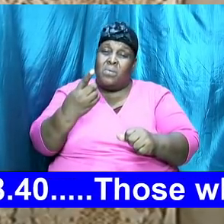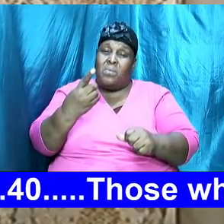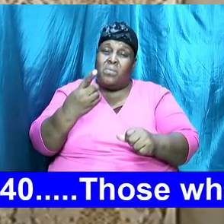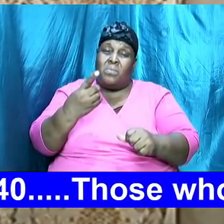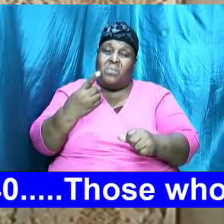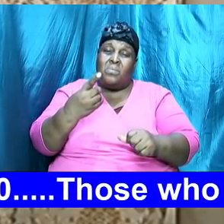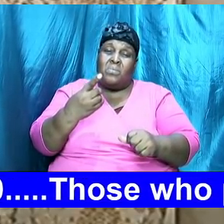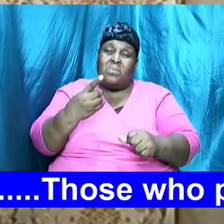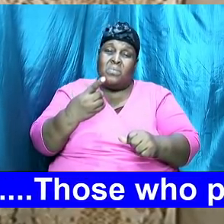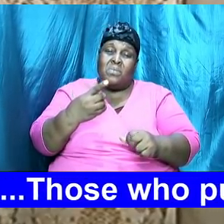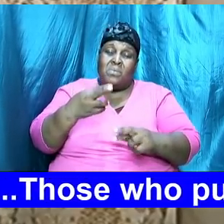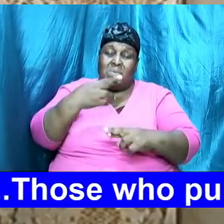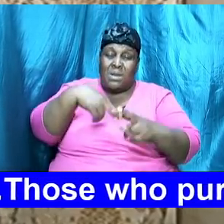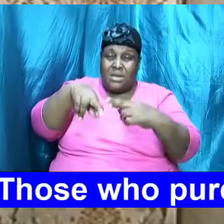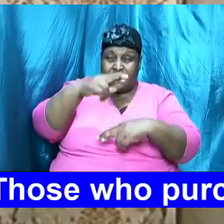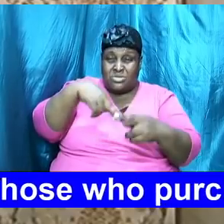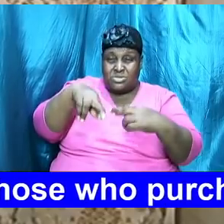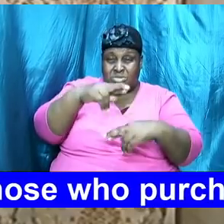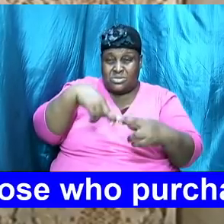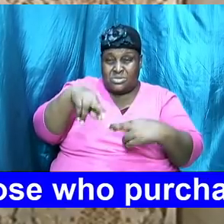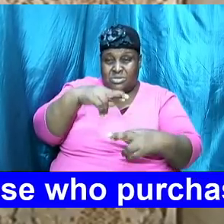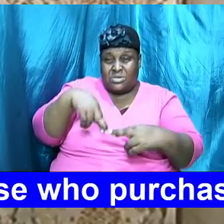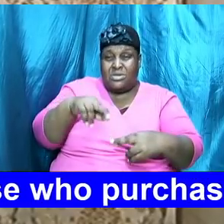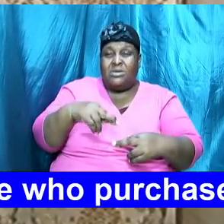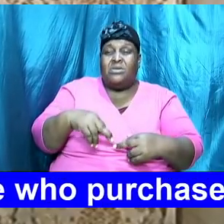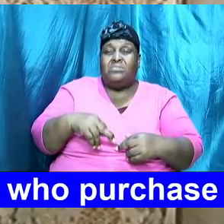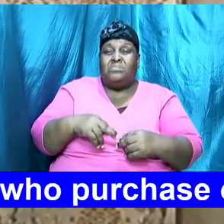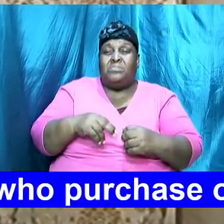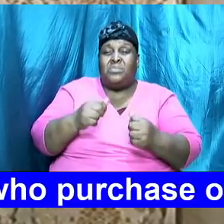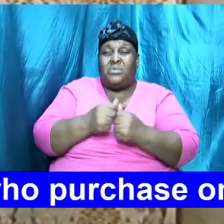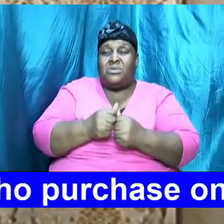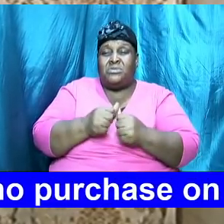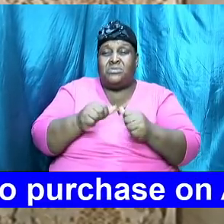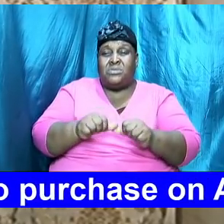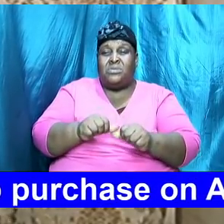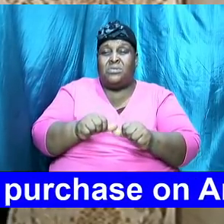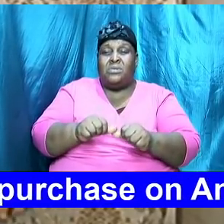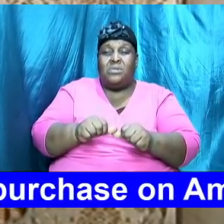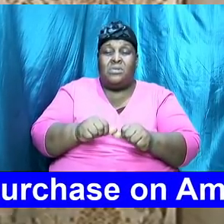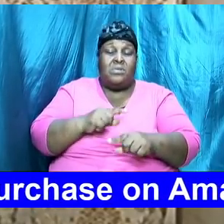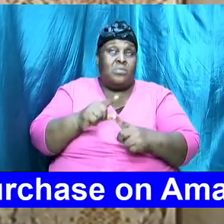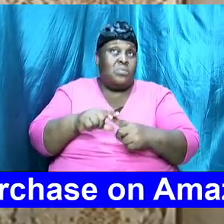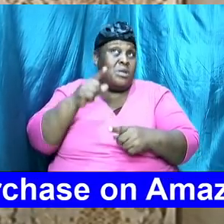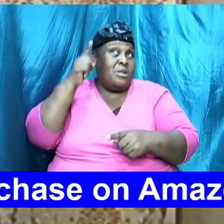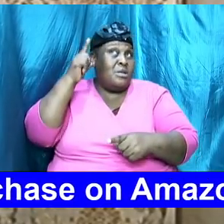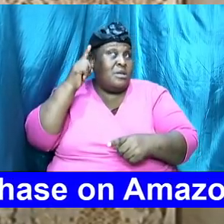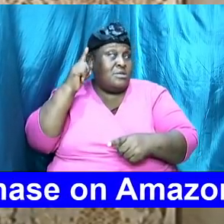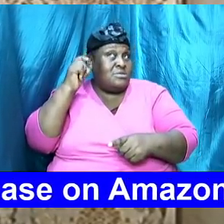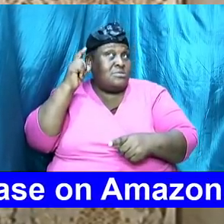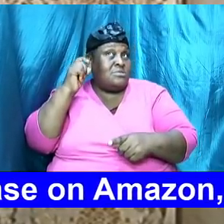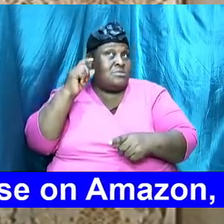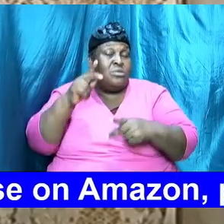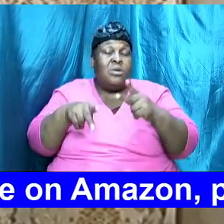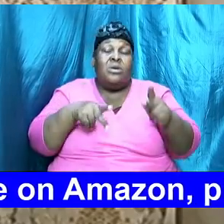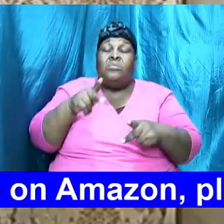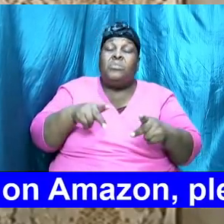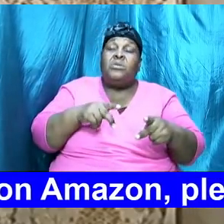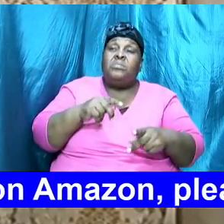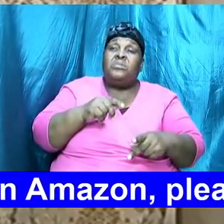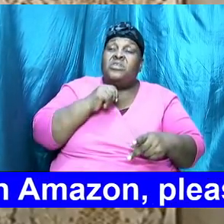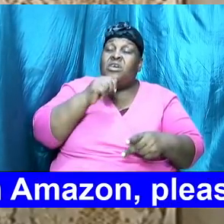so we would have from the time that we were unsaved or if we listened to folks who were unsaved, some people say, I don't want to come to church yet